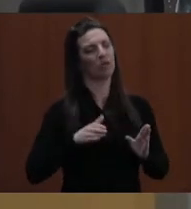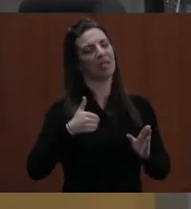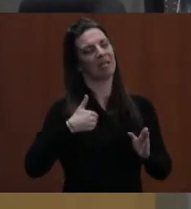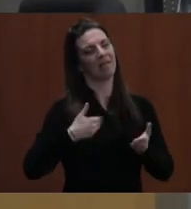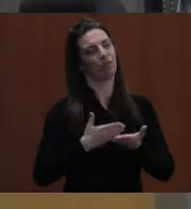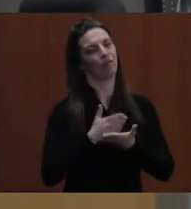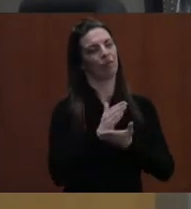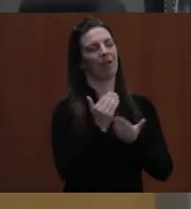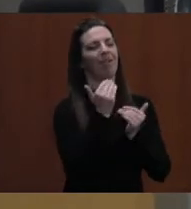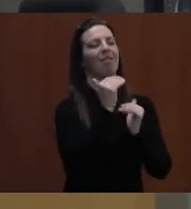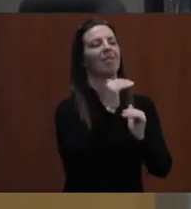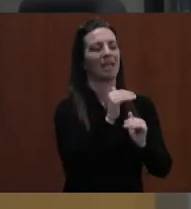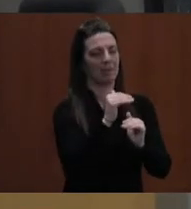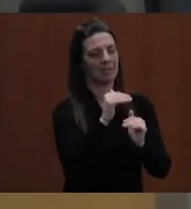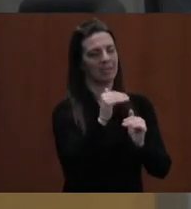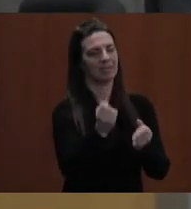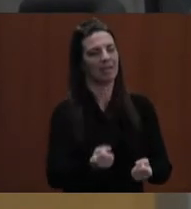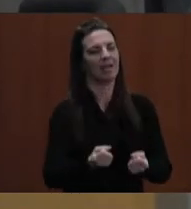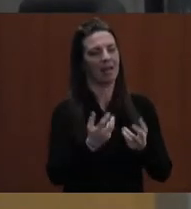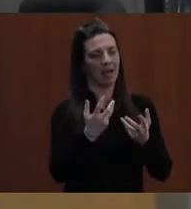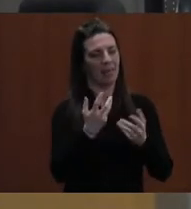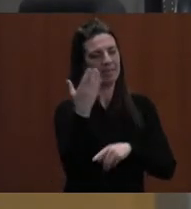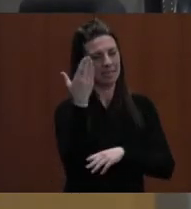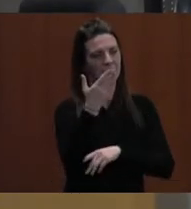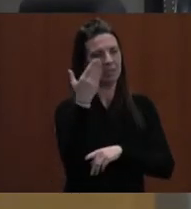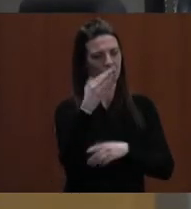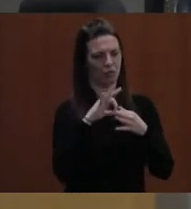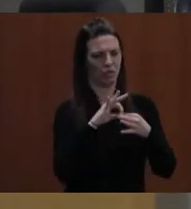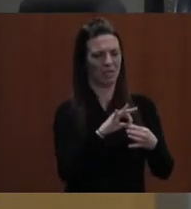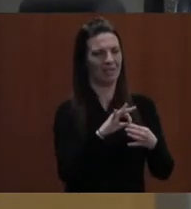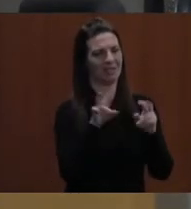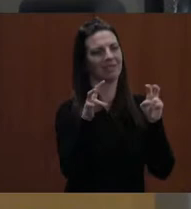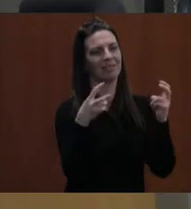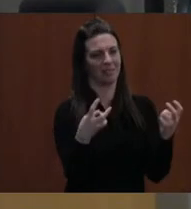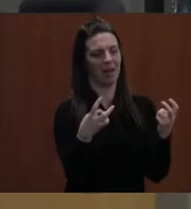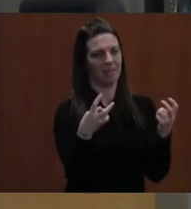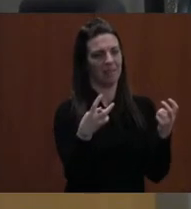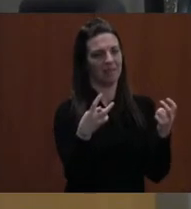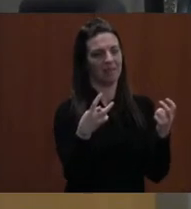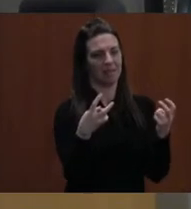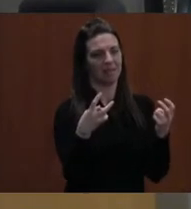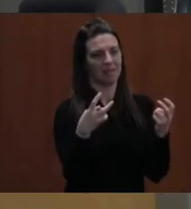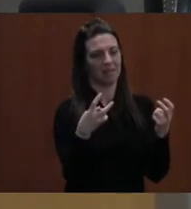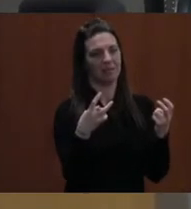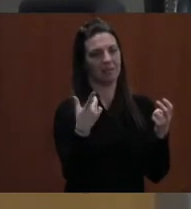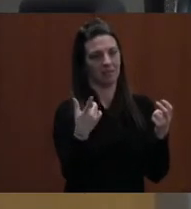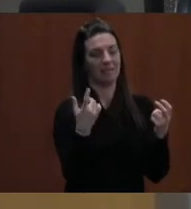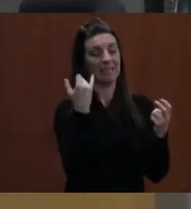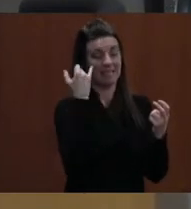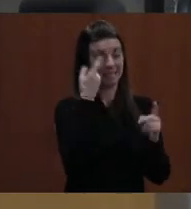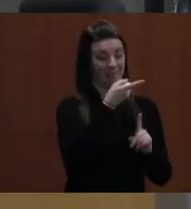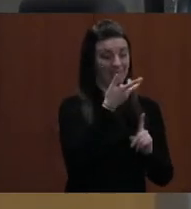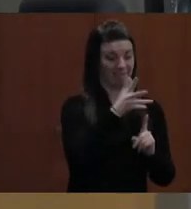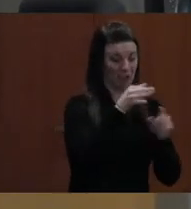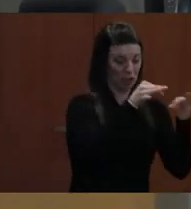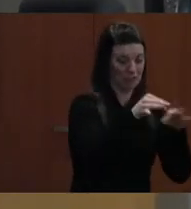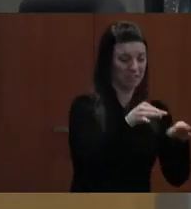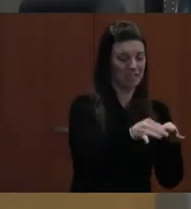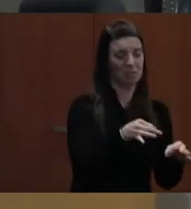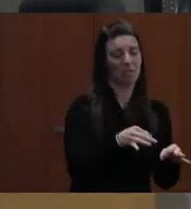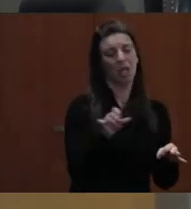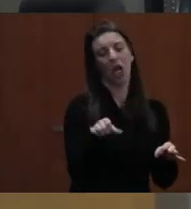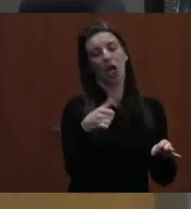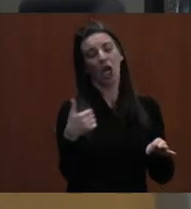speakers on any particular topic provided the issue in question has been presented and further comments would simply be